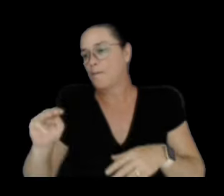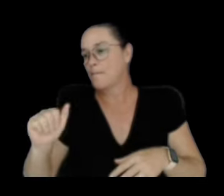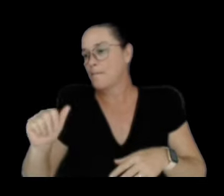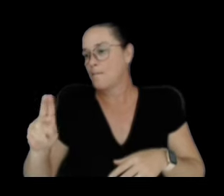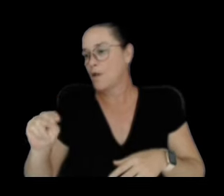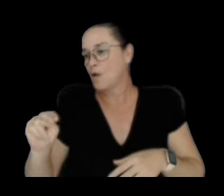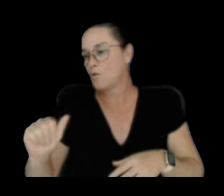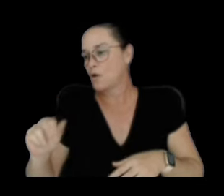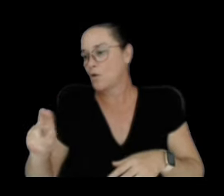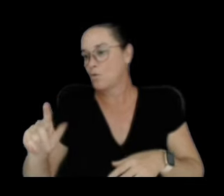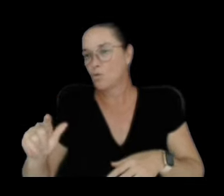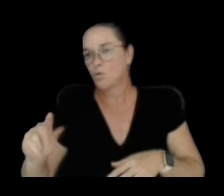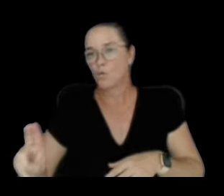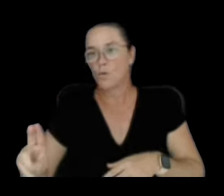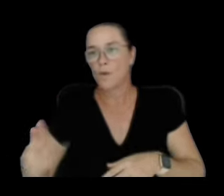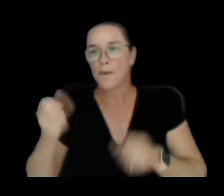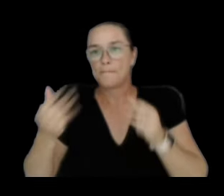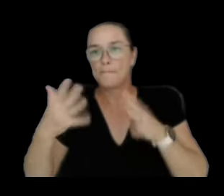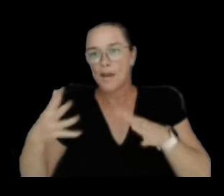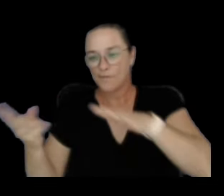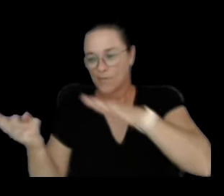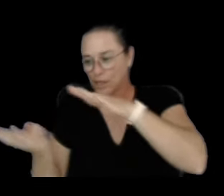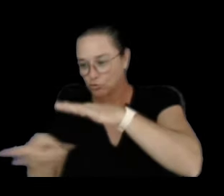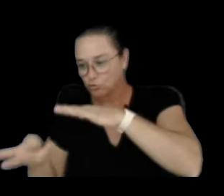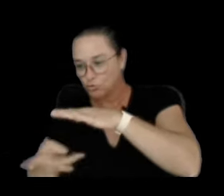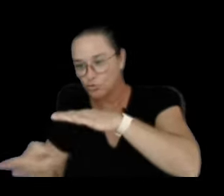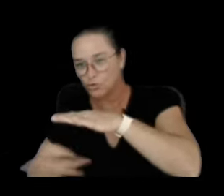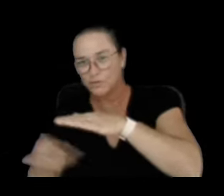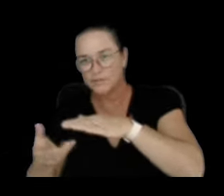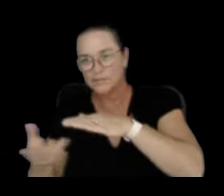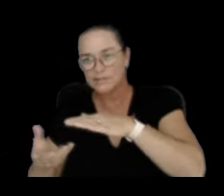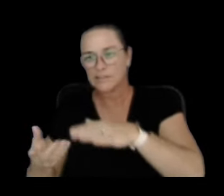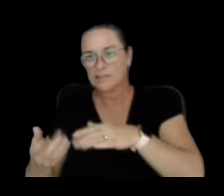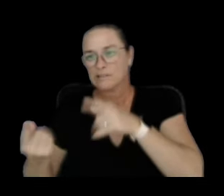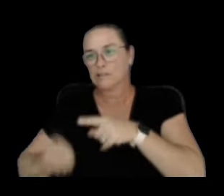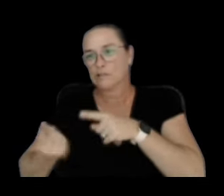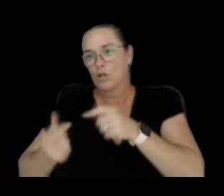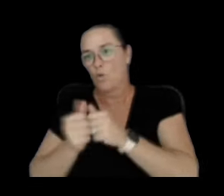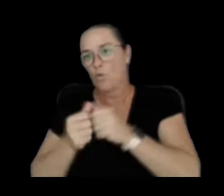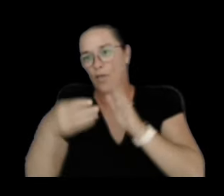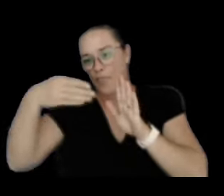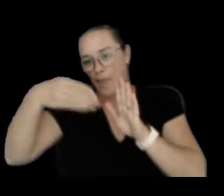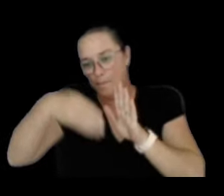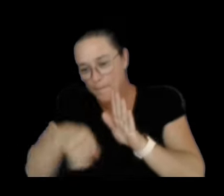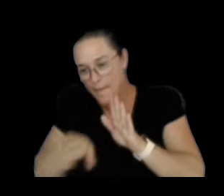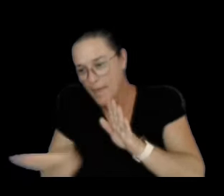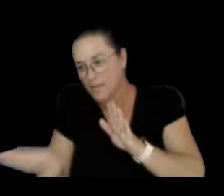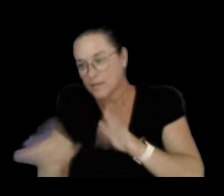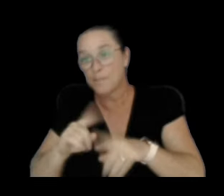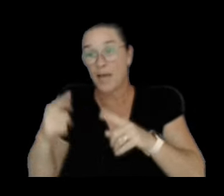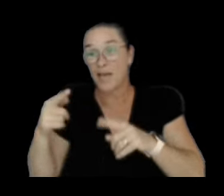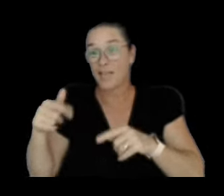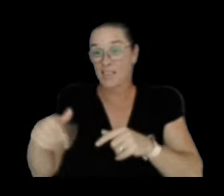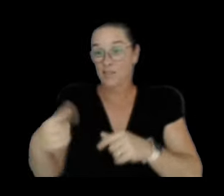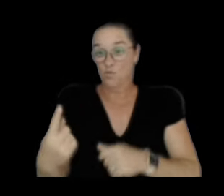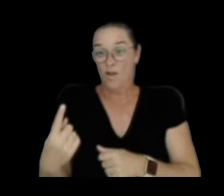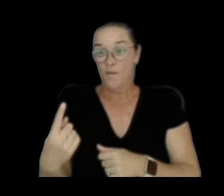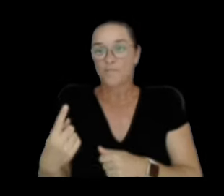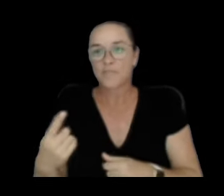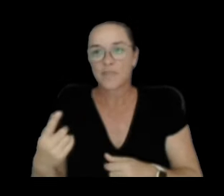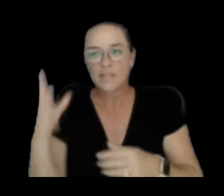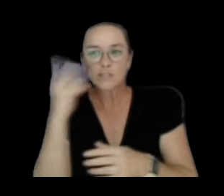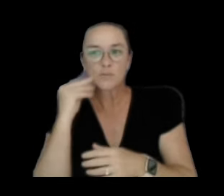many intrusions have a hard time turning this bend in the Rift Zone. It seems like this one may be experiencing similar effects.